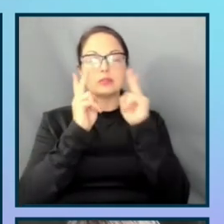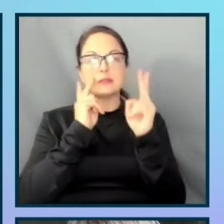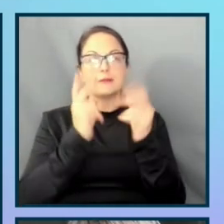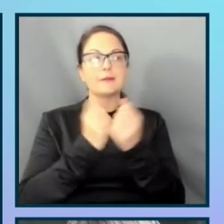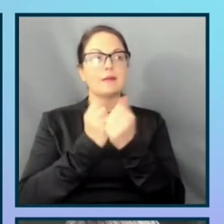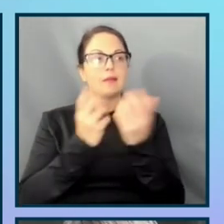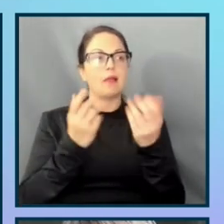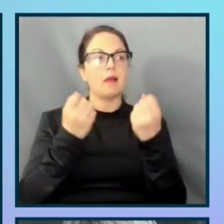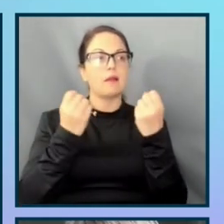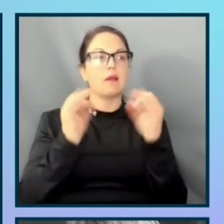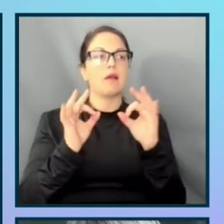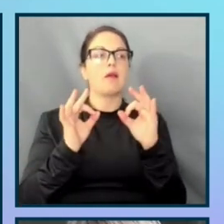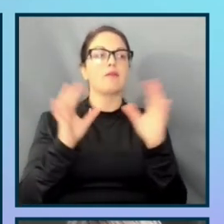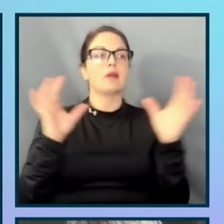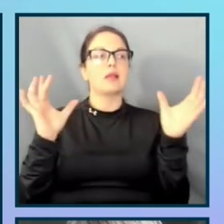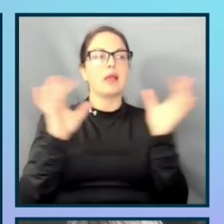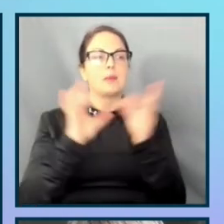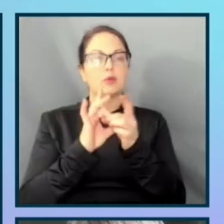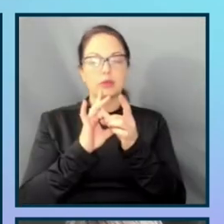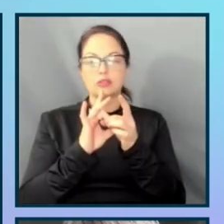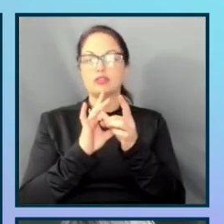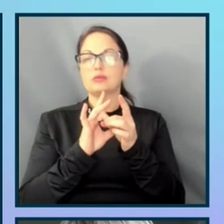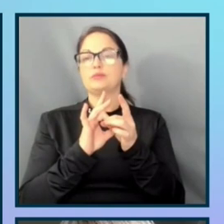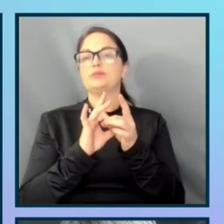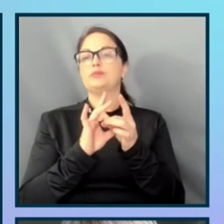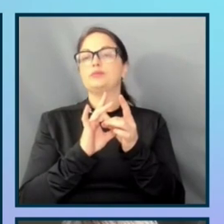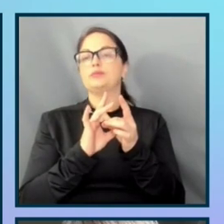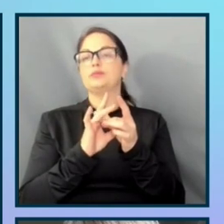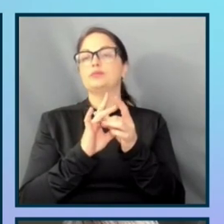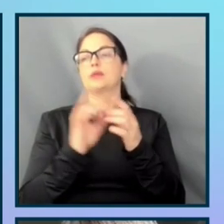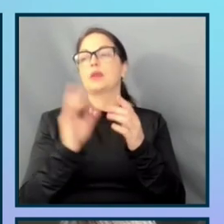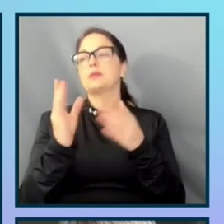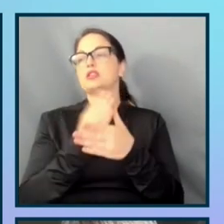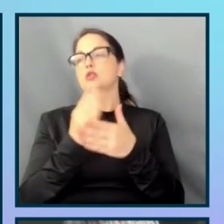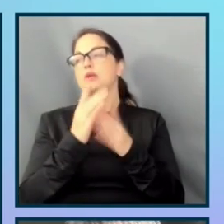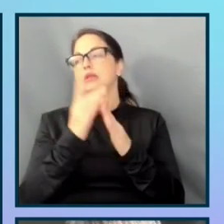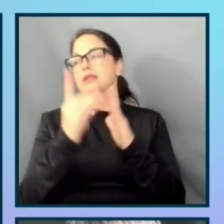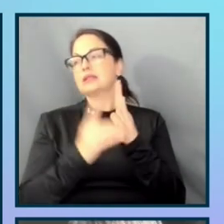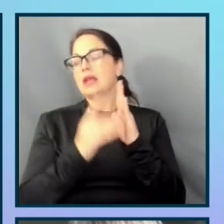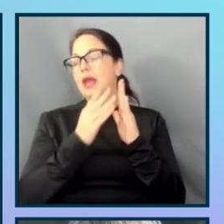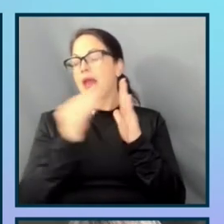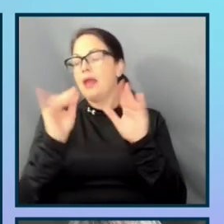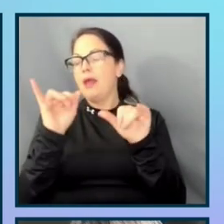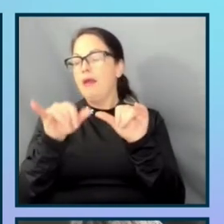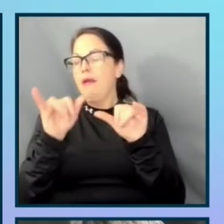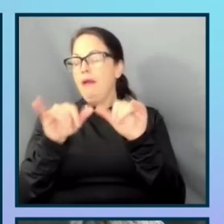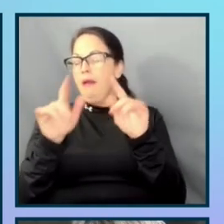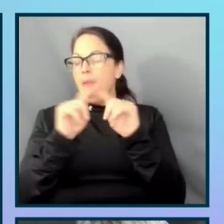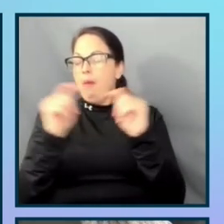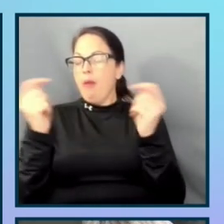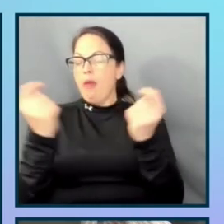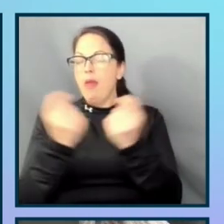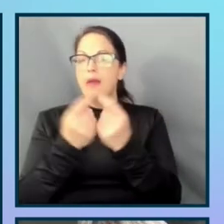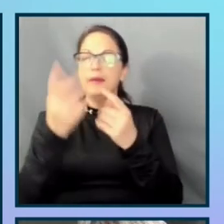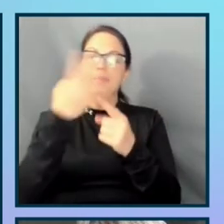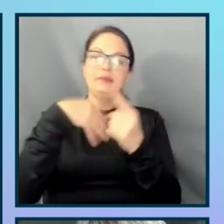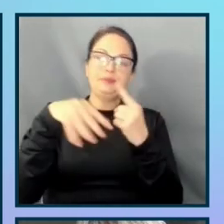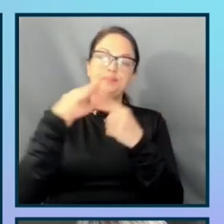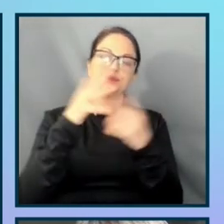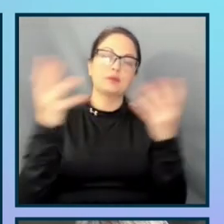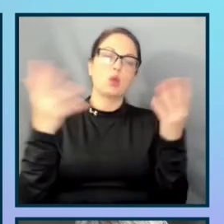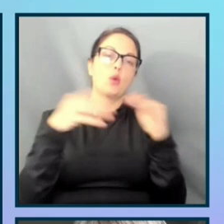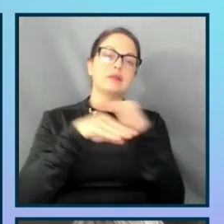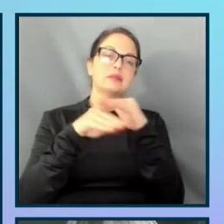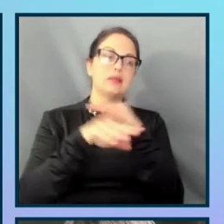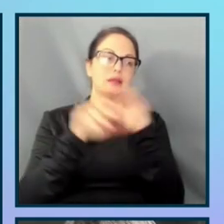um, collaboration between design team and engineering team, um, around what accessibility